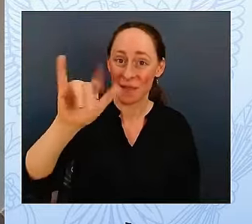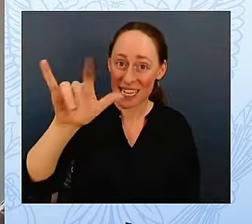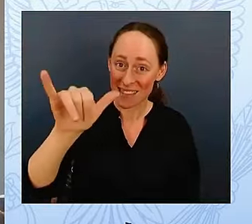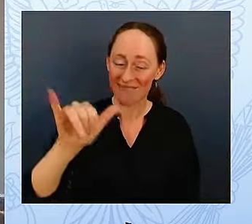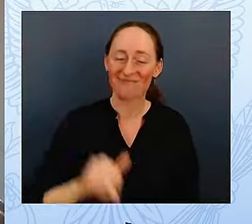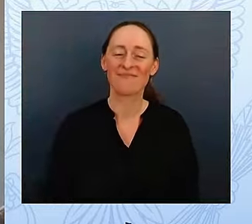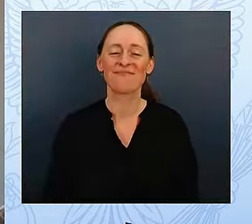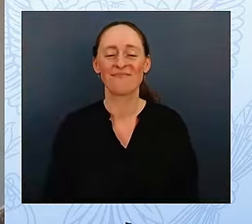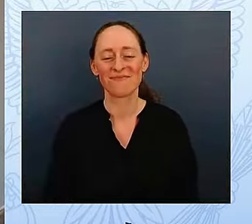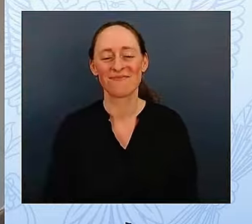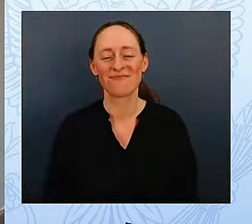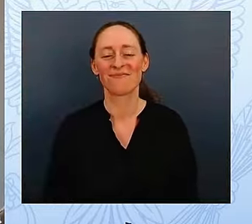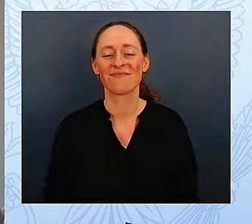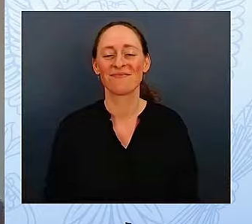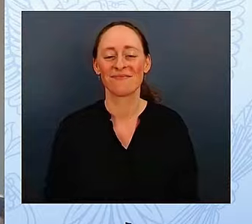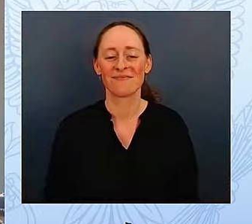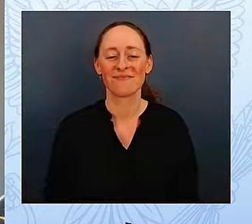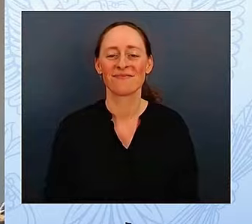and, of course, Martin Sheen.